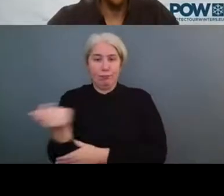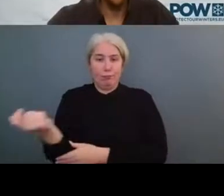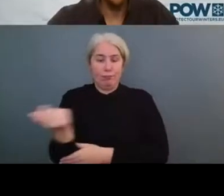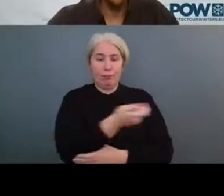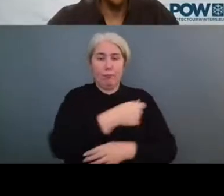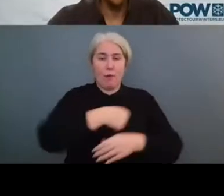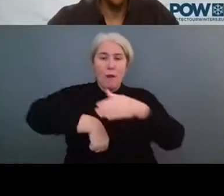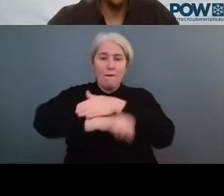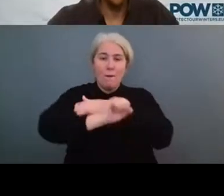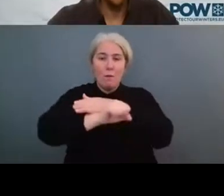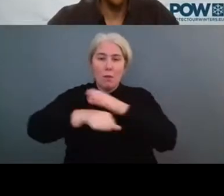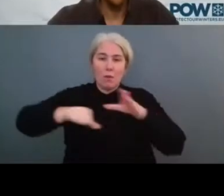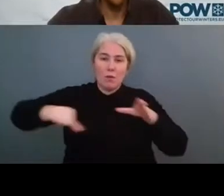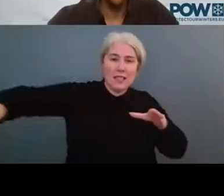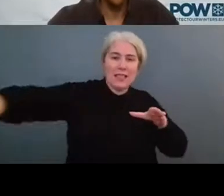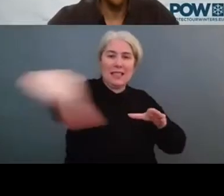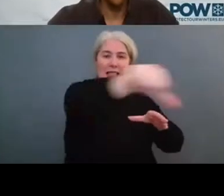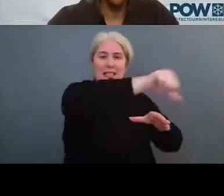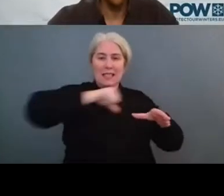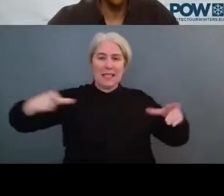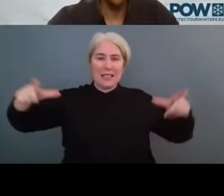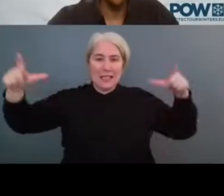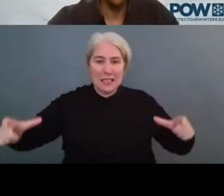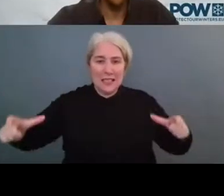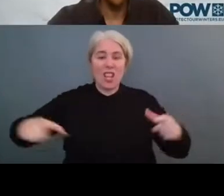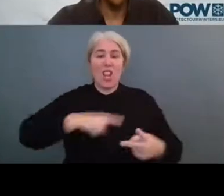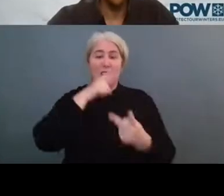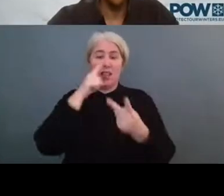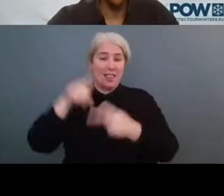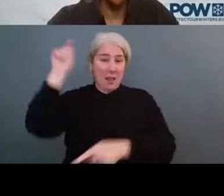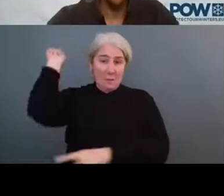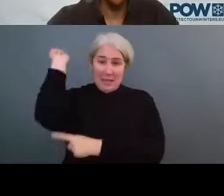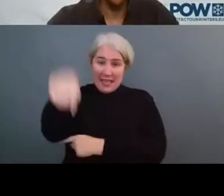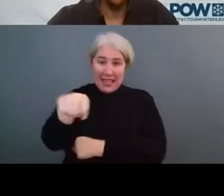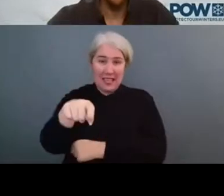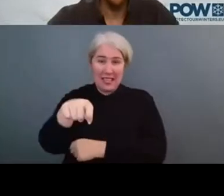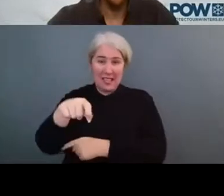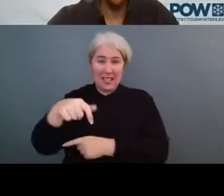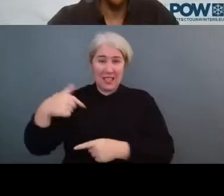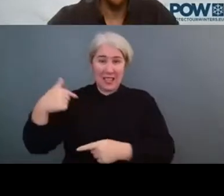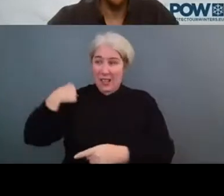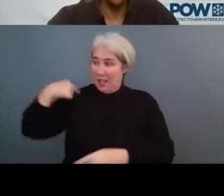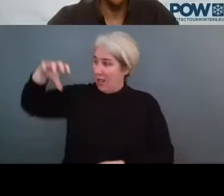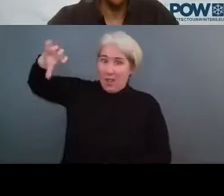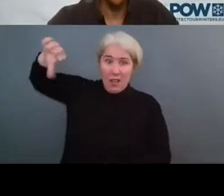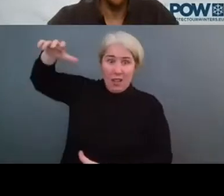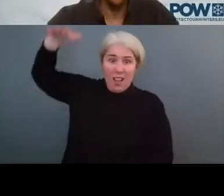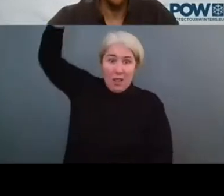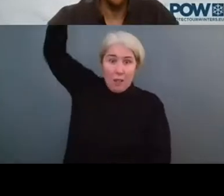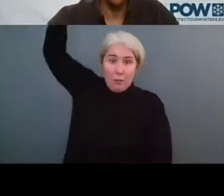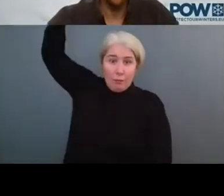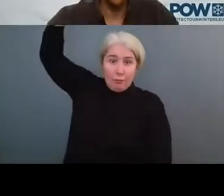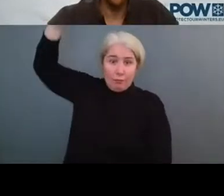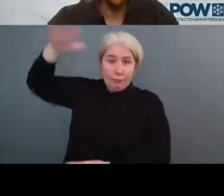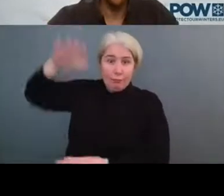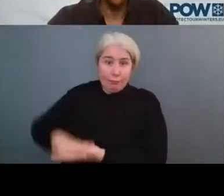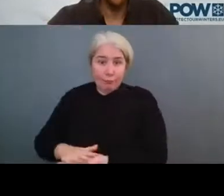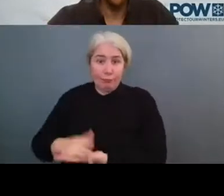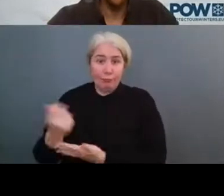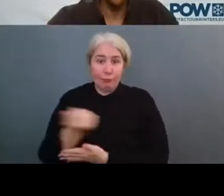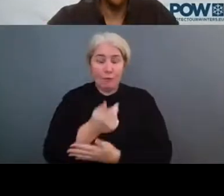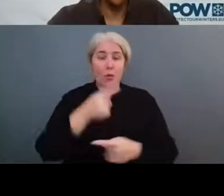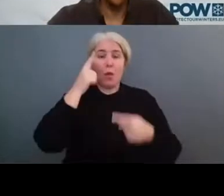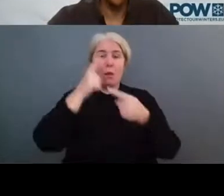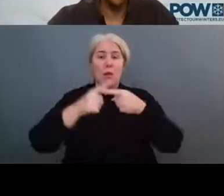we know that we use water also for fabricating the snow, artificial